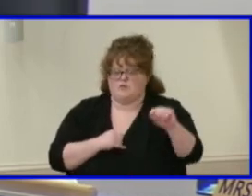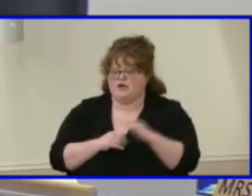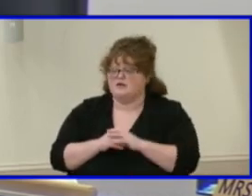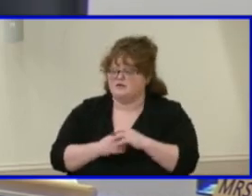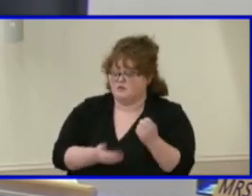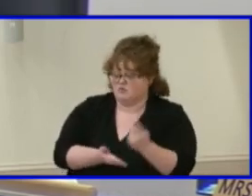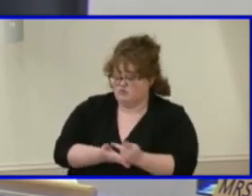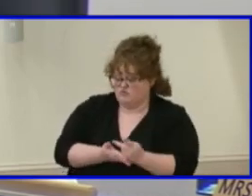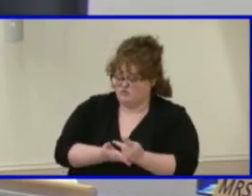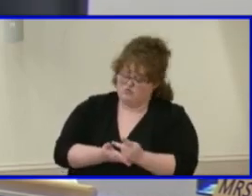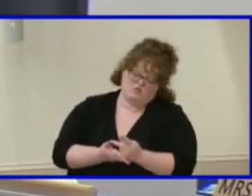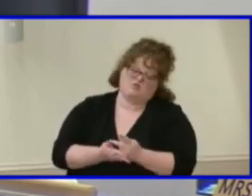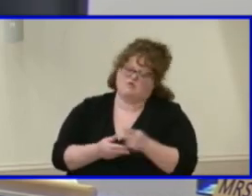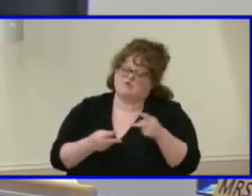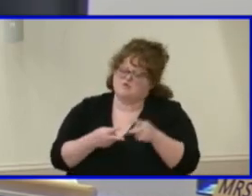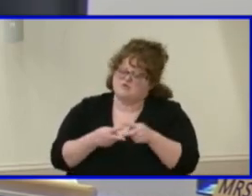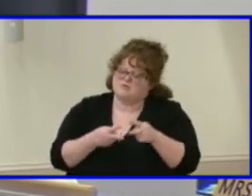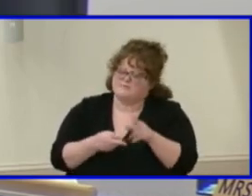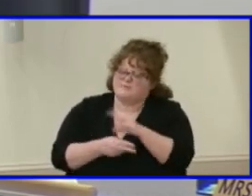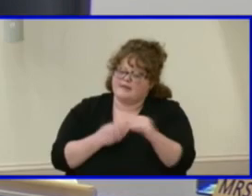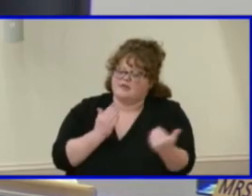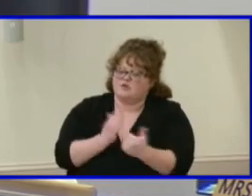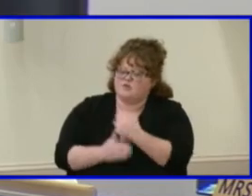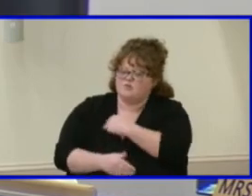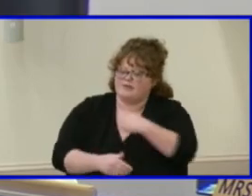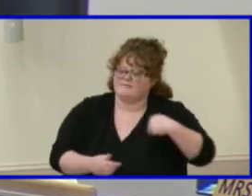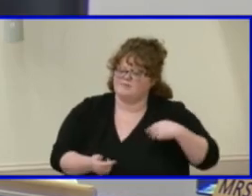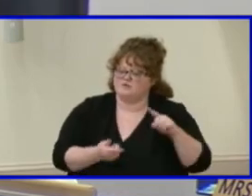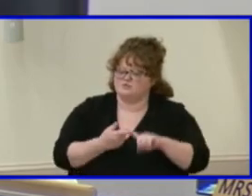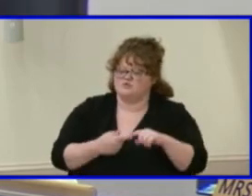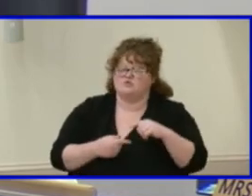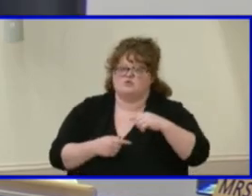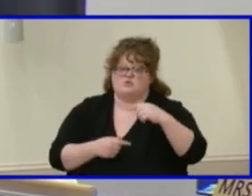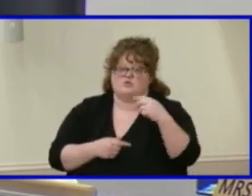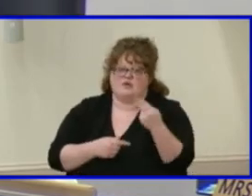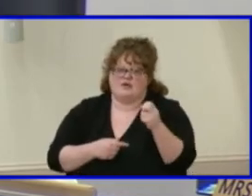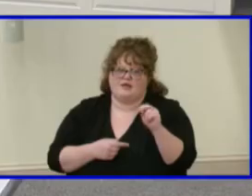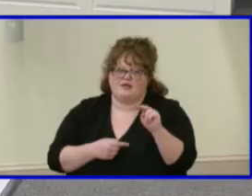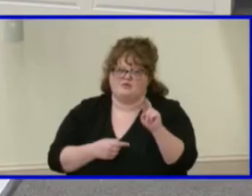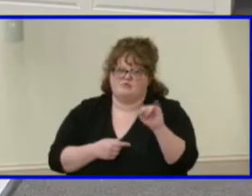items, the approval of a new member to the Henrico Education Foundation.